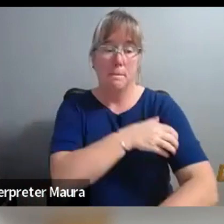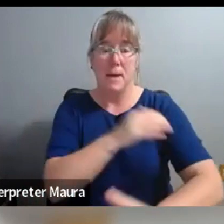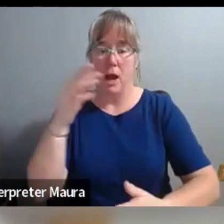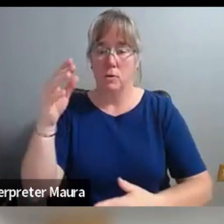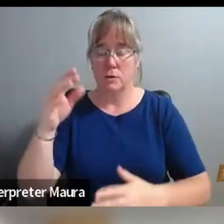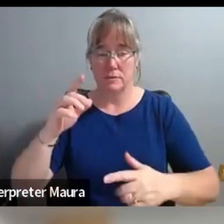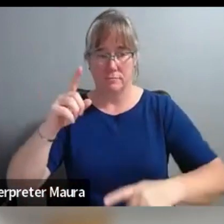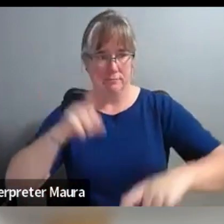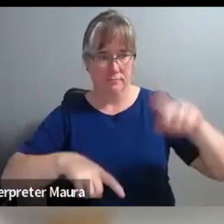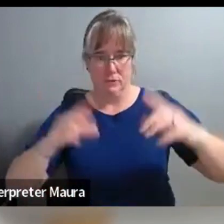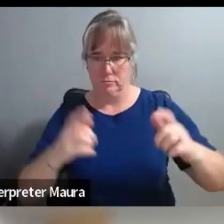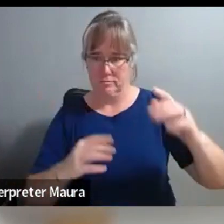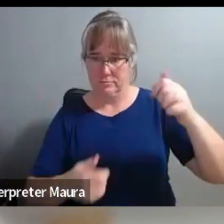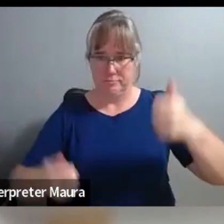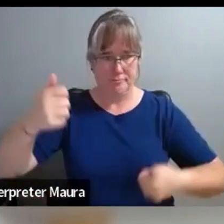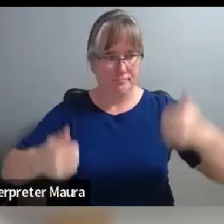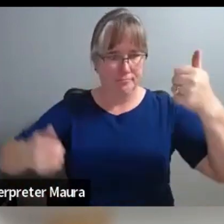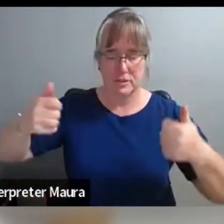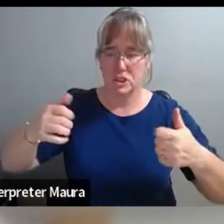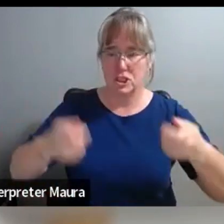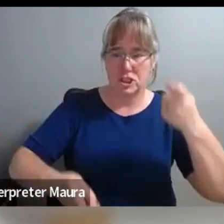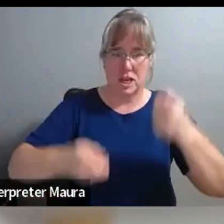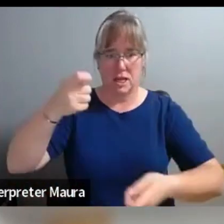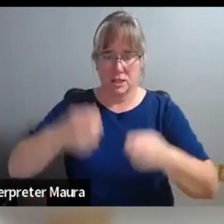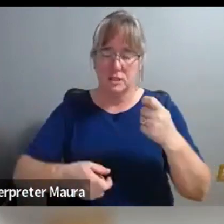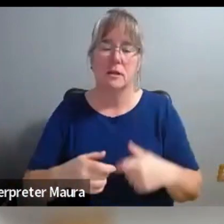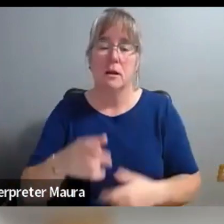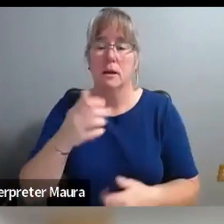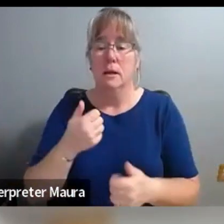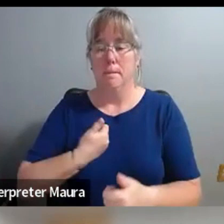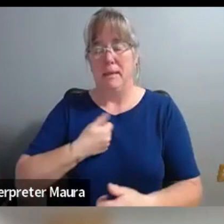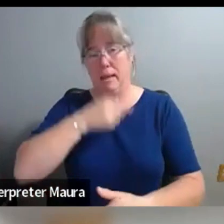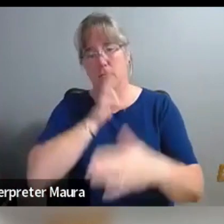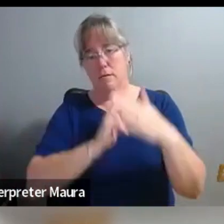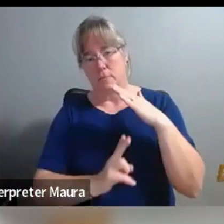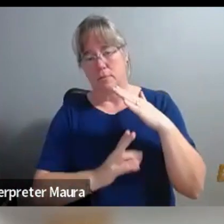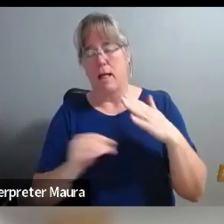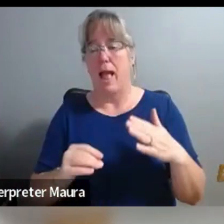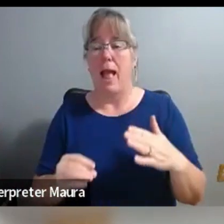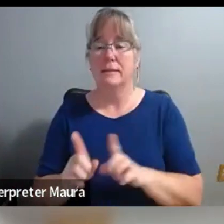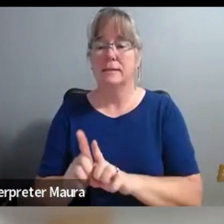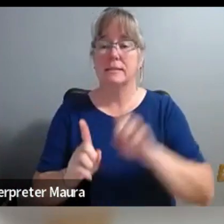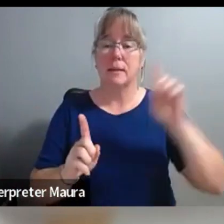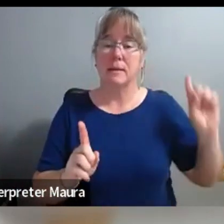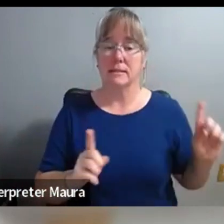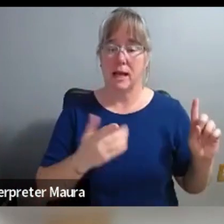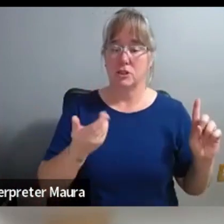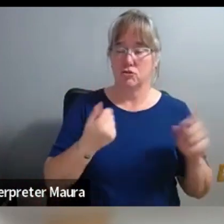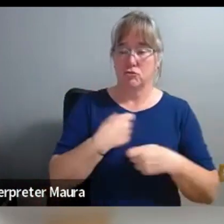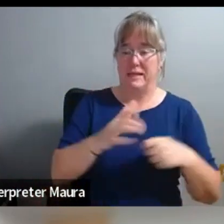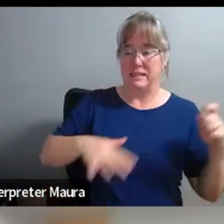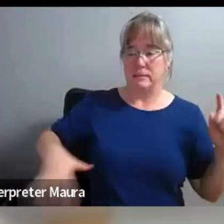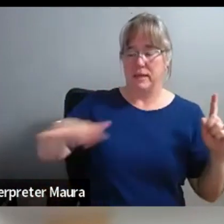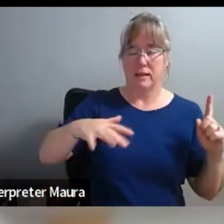expertise, building trust, being humble, and stepping aside to create space for other voices and narratives.